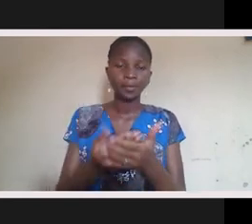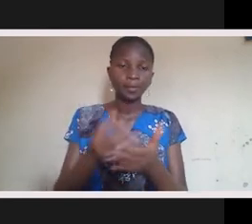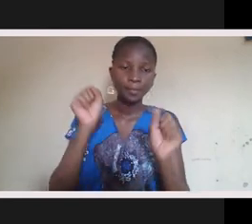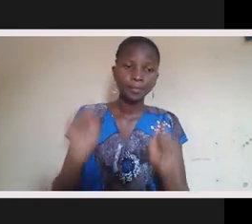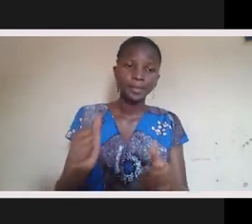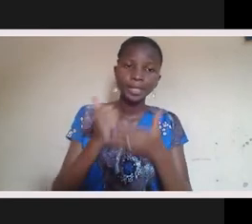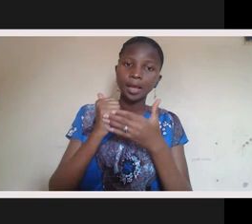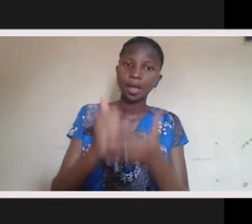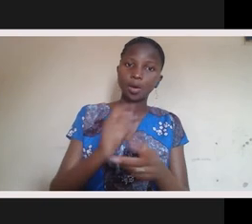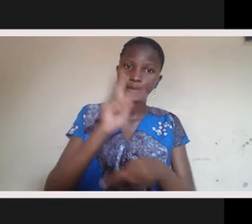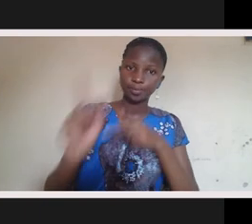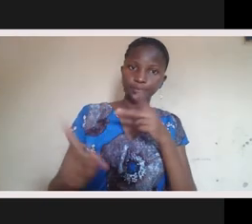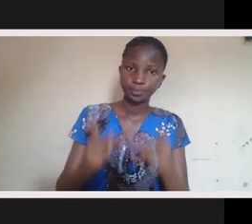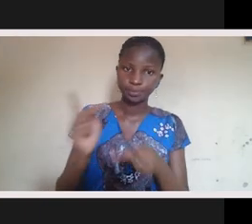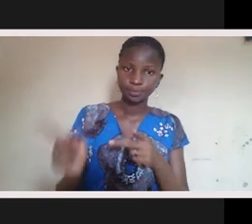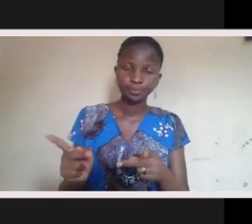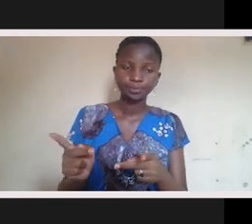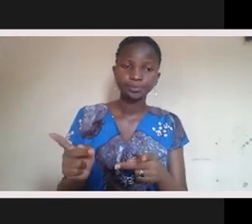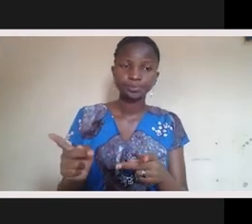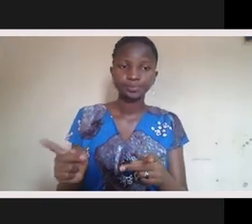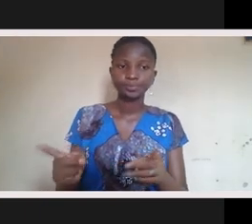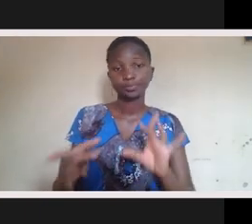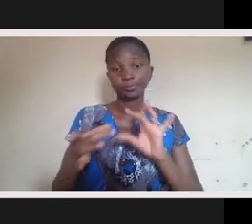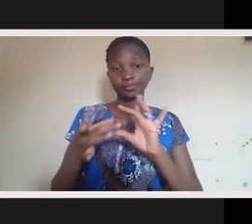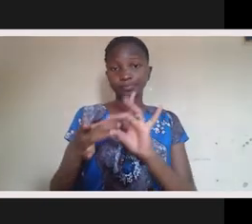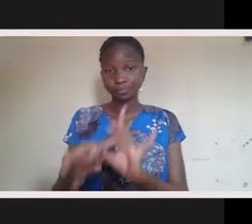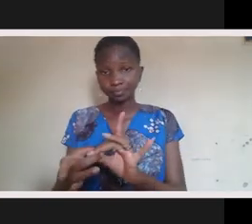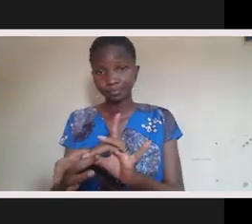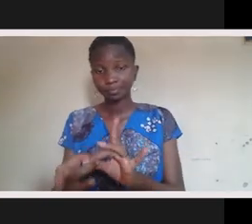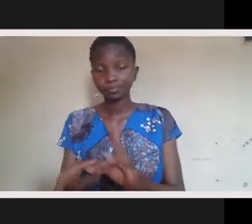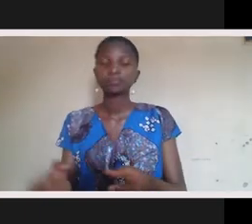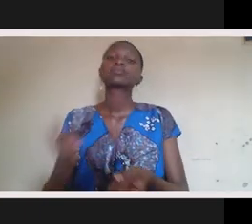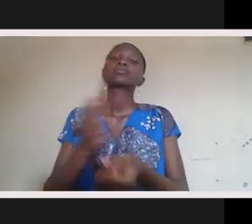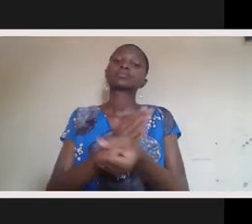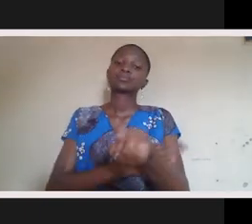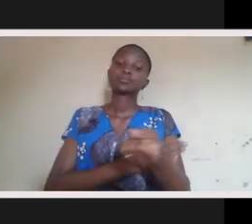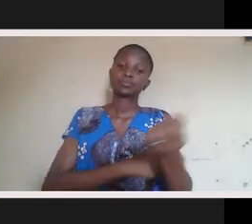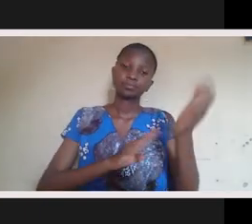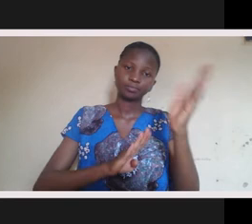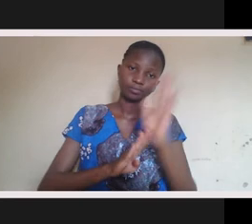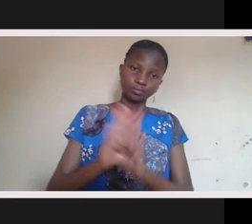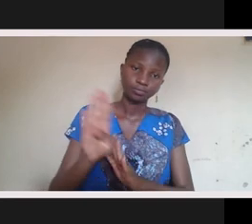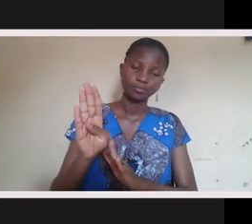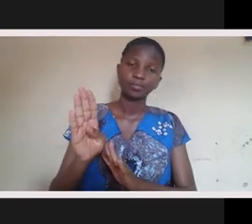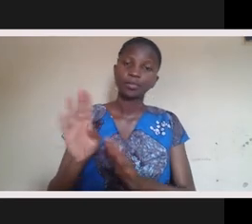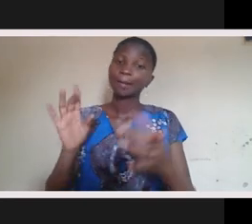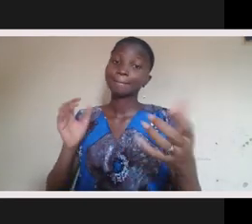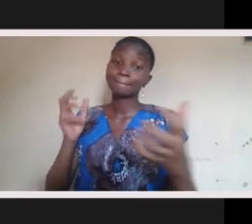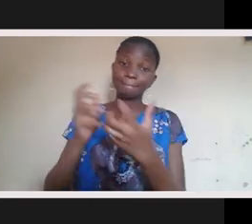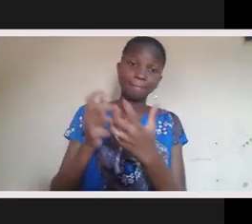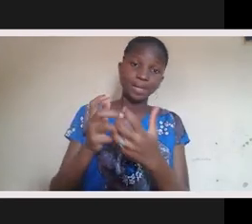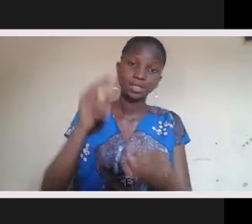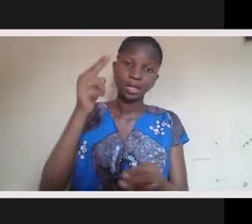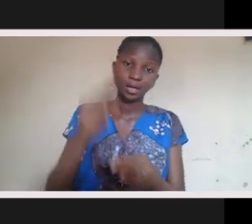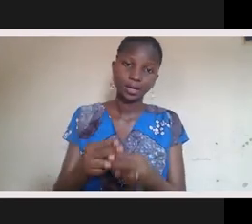truly work at trying to provide resources and to do better, to improve and really hold